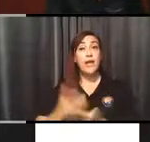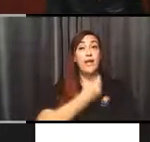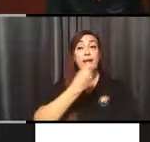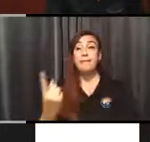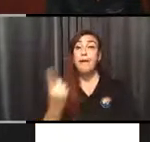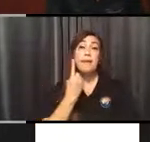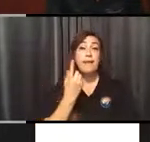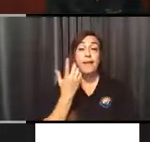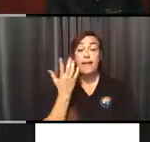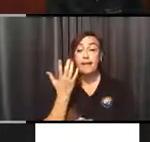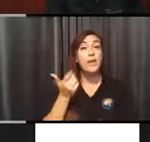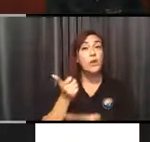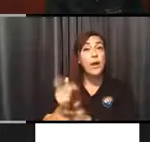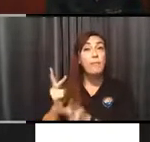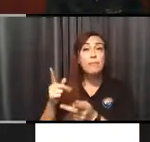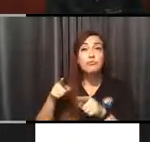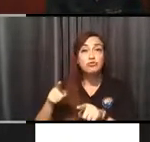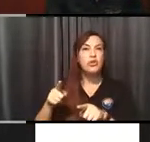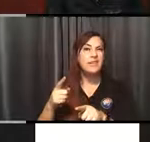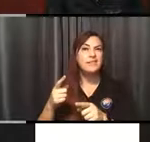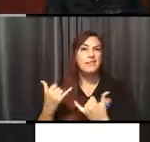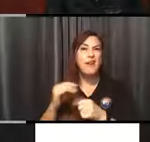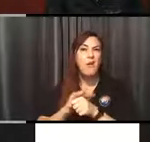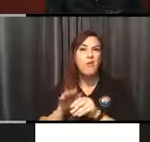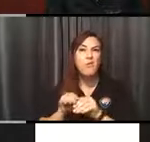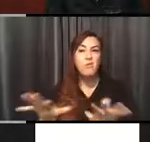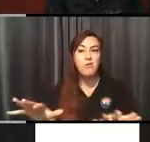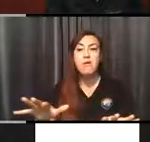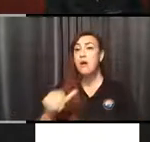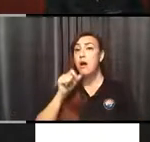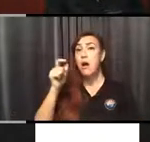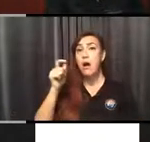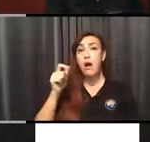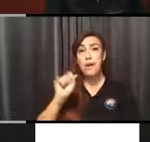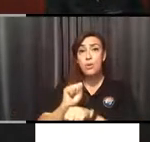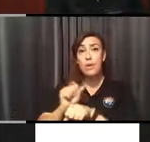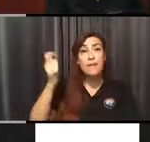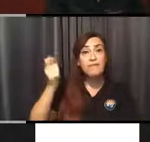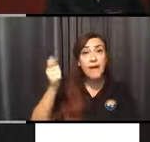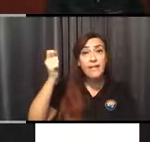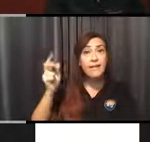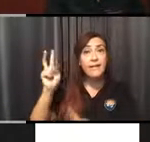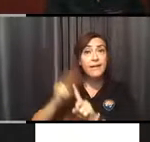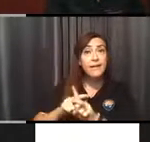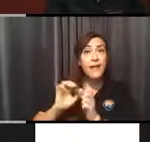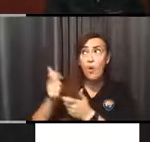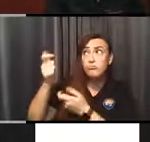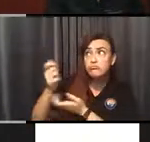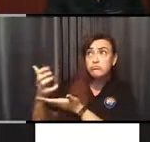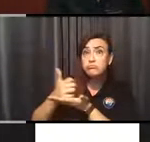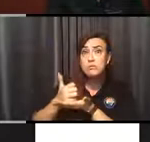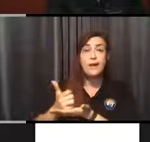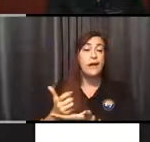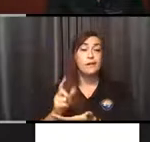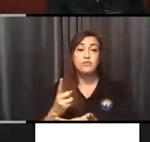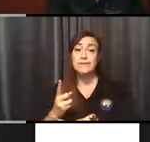we've helped people during this time with the unemployment filing. We've helped people with just talking to them on the phone during